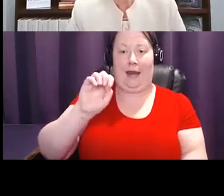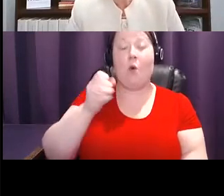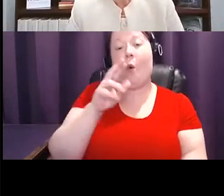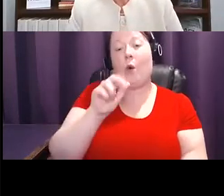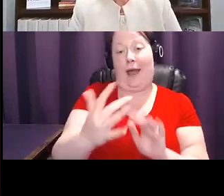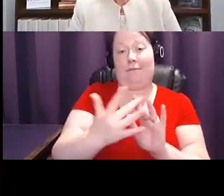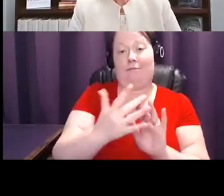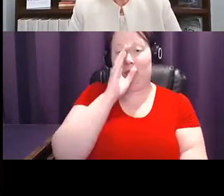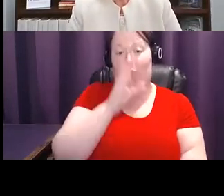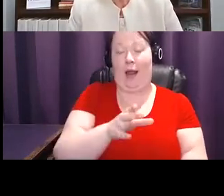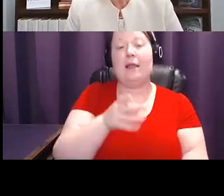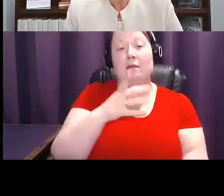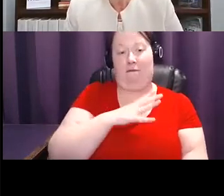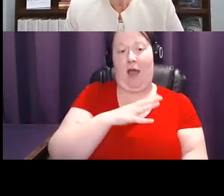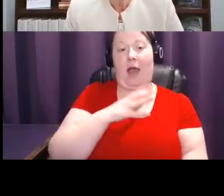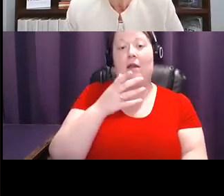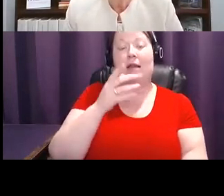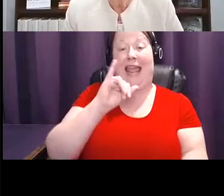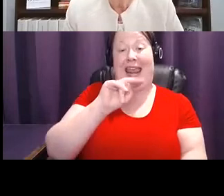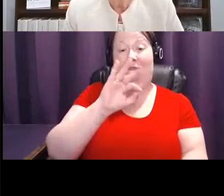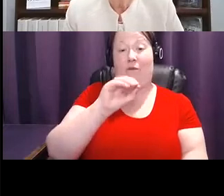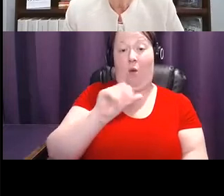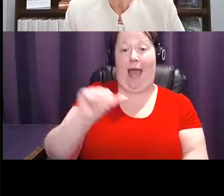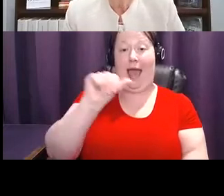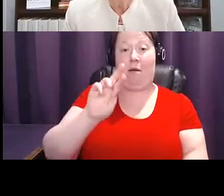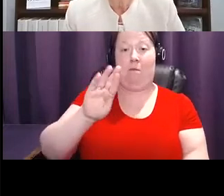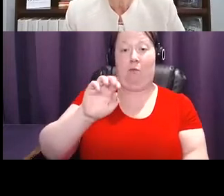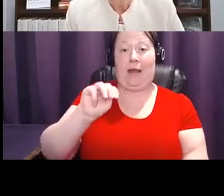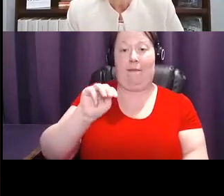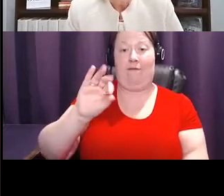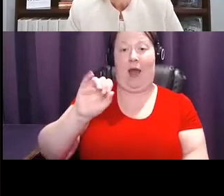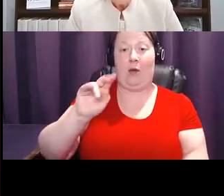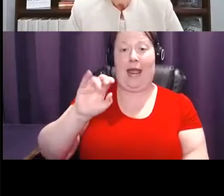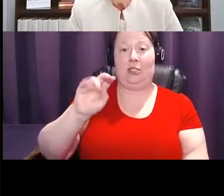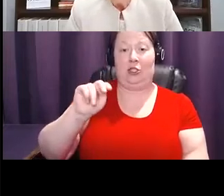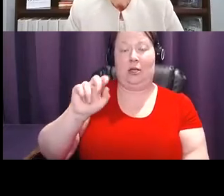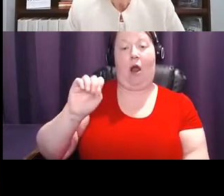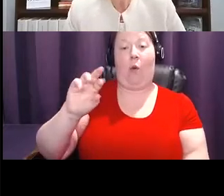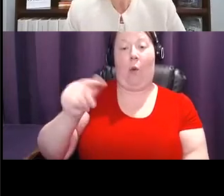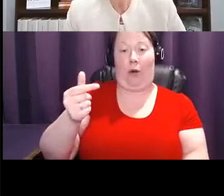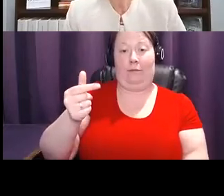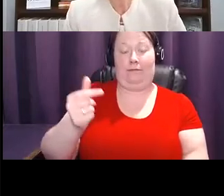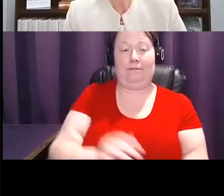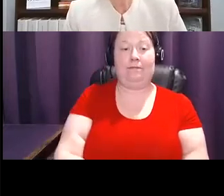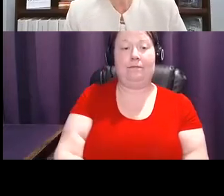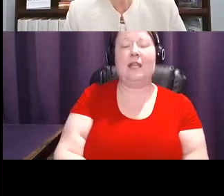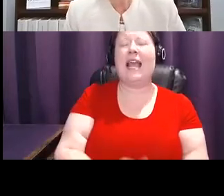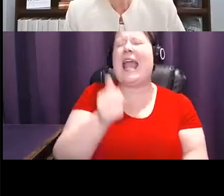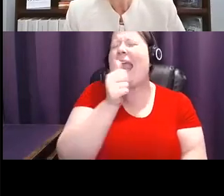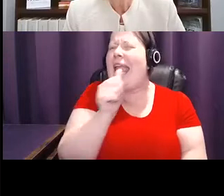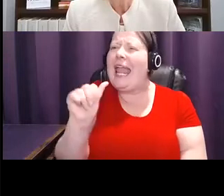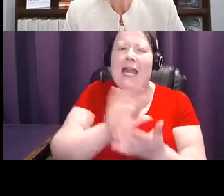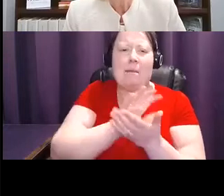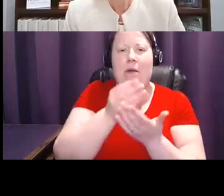directly, you can do so at info at brummfoundation.org. Any amount is